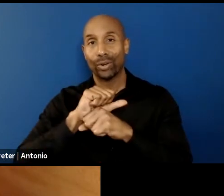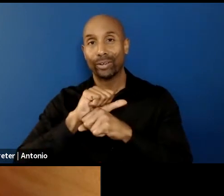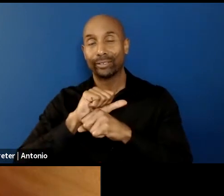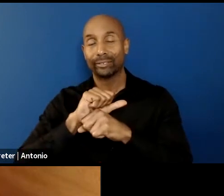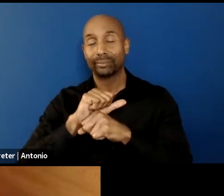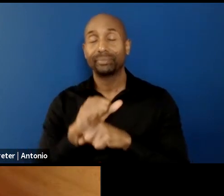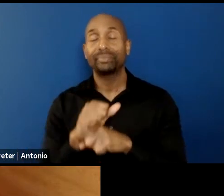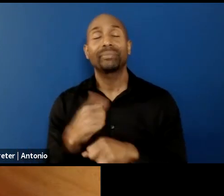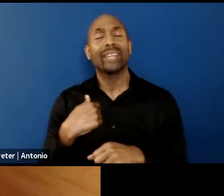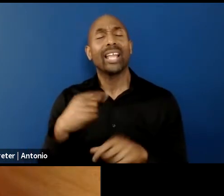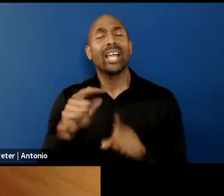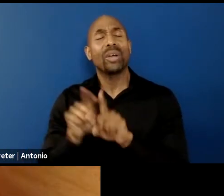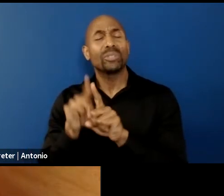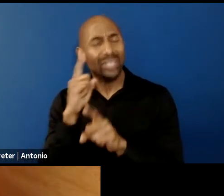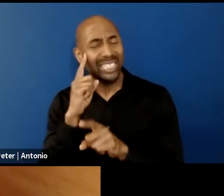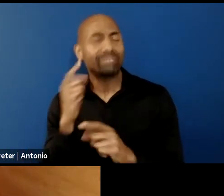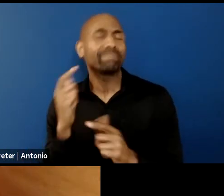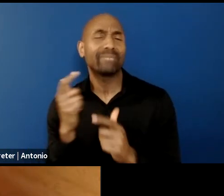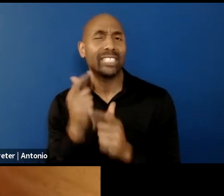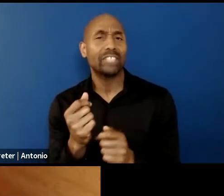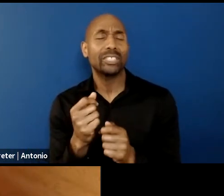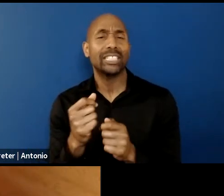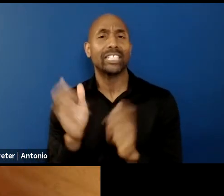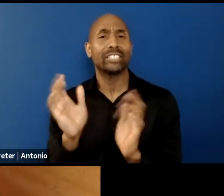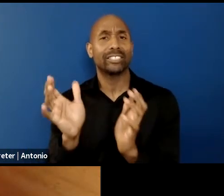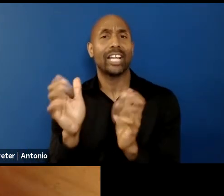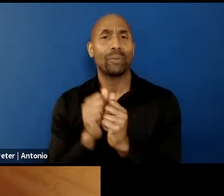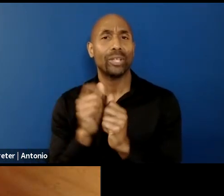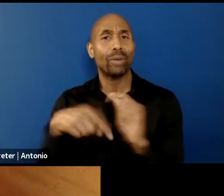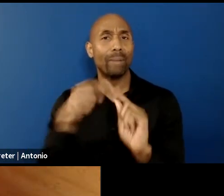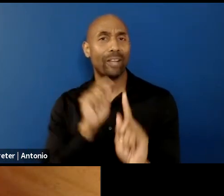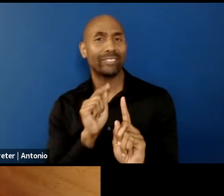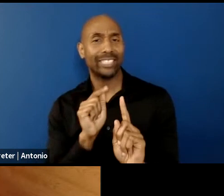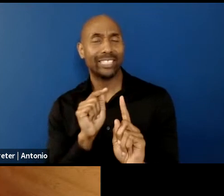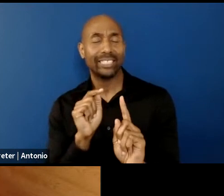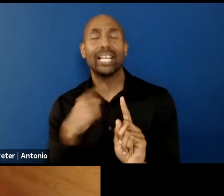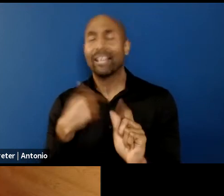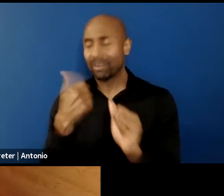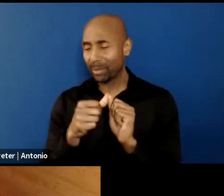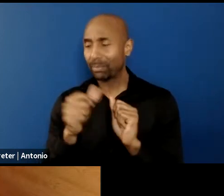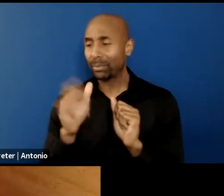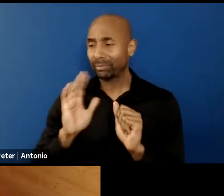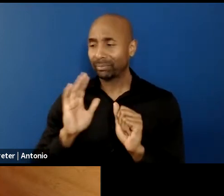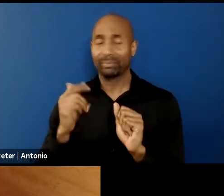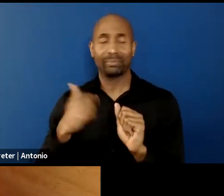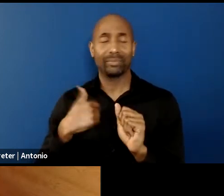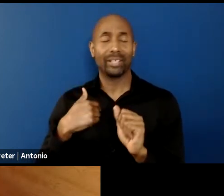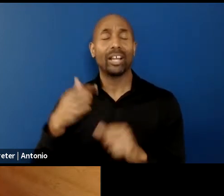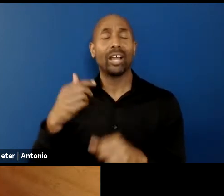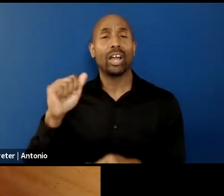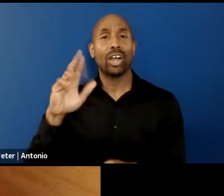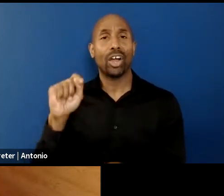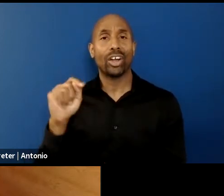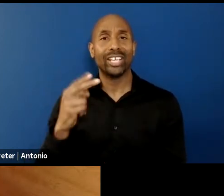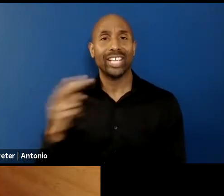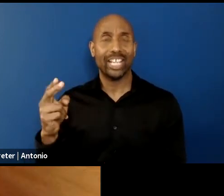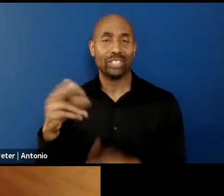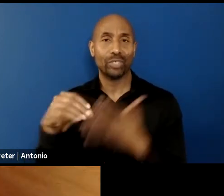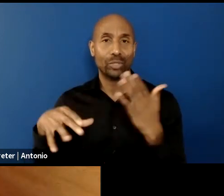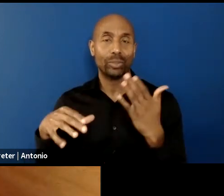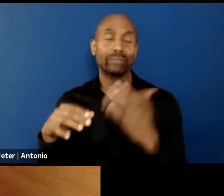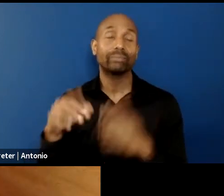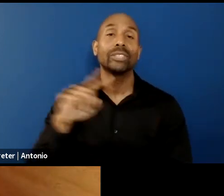speak about this issue with you. I remember as an art history student in Zurich, there were always red flags